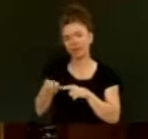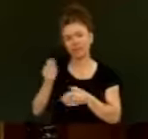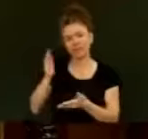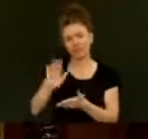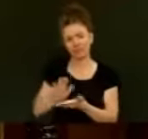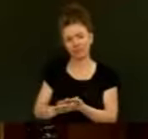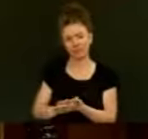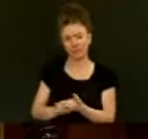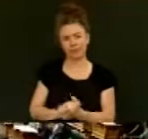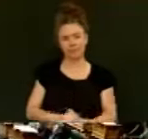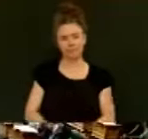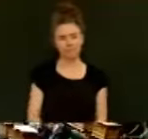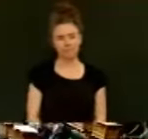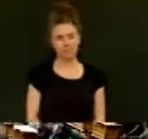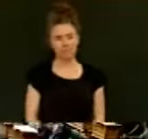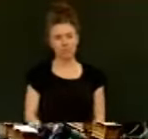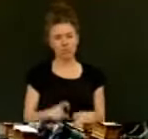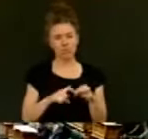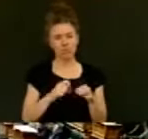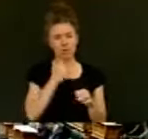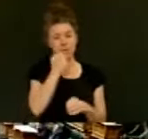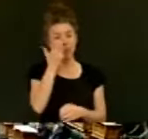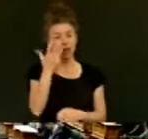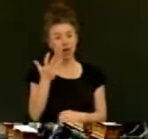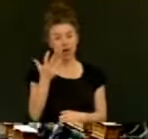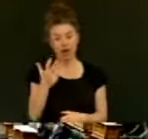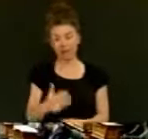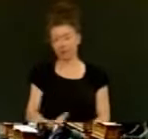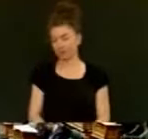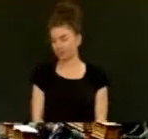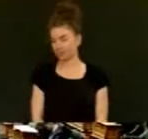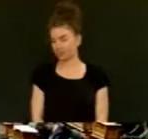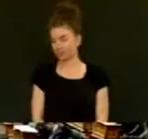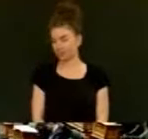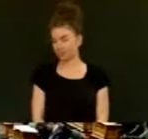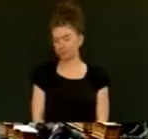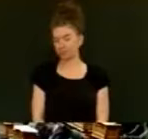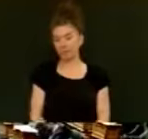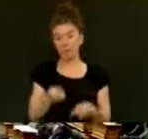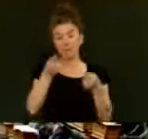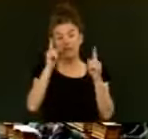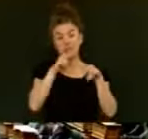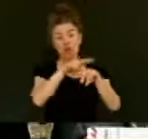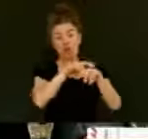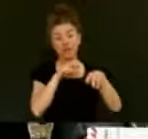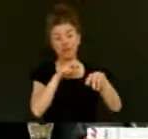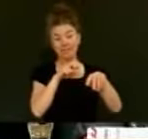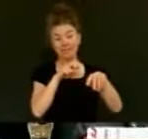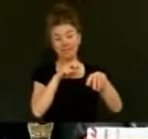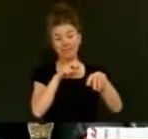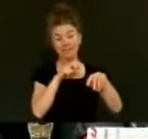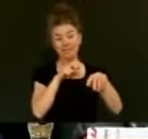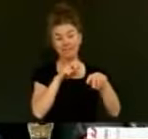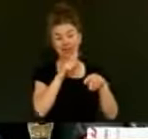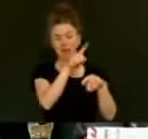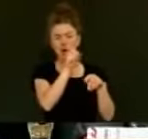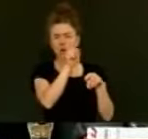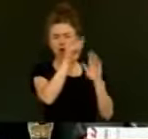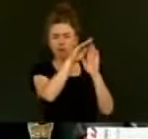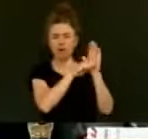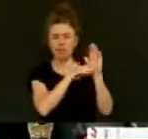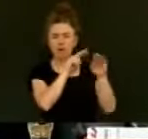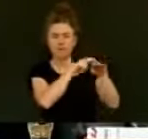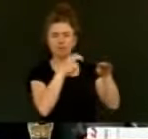Question number nine, Stuart Nash. Thank you Mr Speaker. To the Minister of Police, what criteria did the police use to